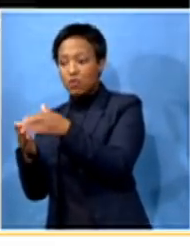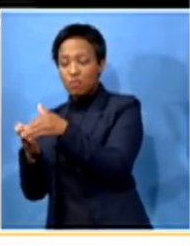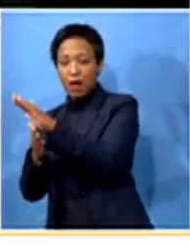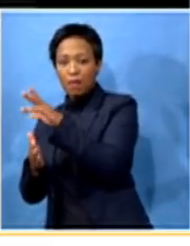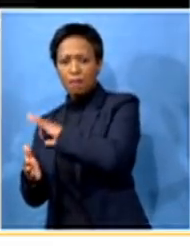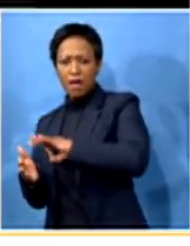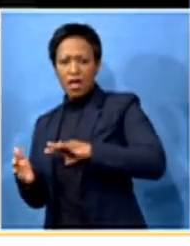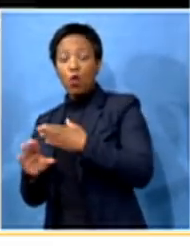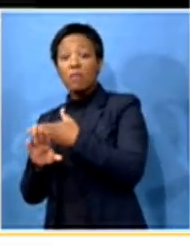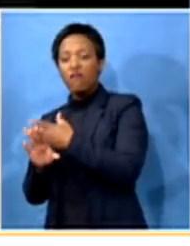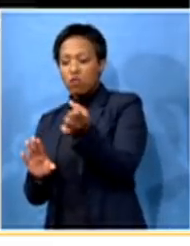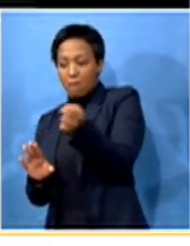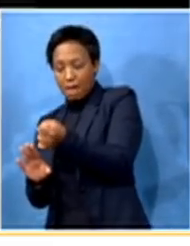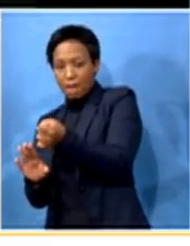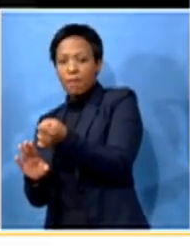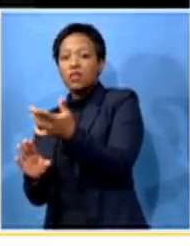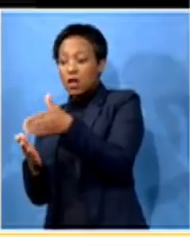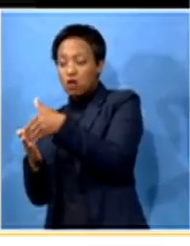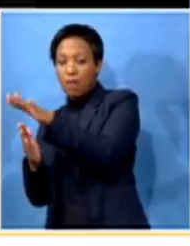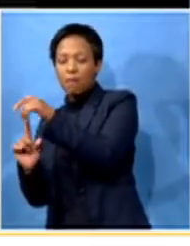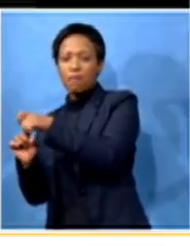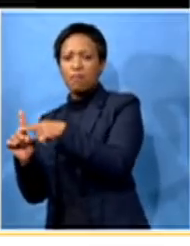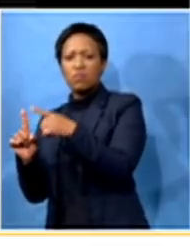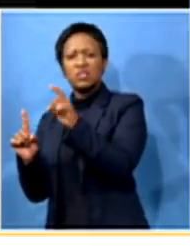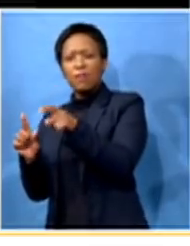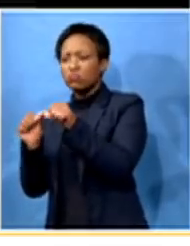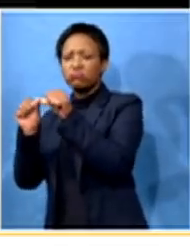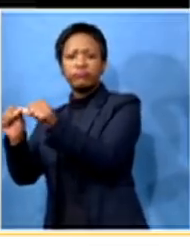put her there. So, what was wrong with that position? Why couldn't she stay there?